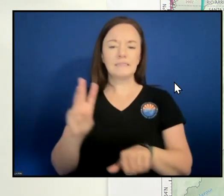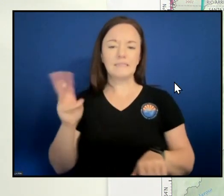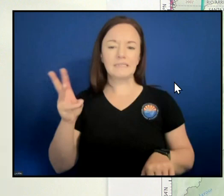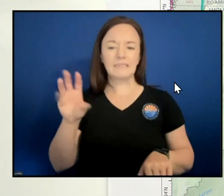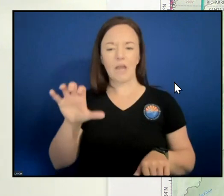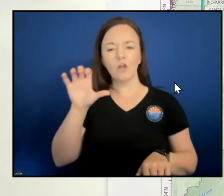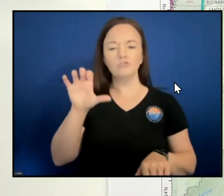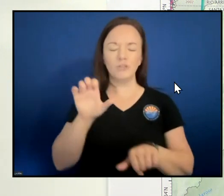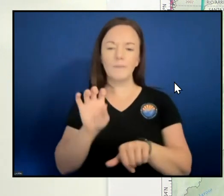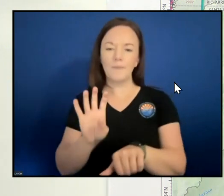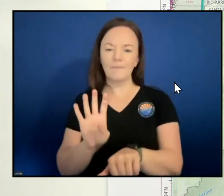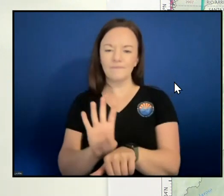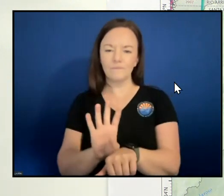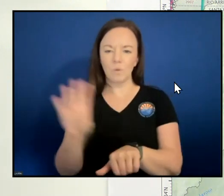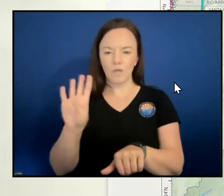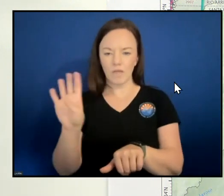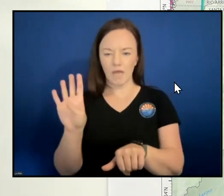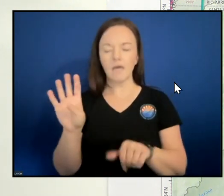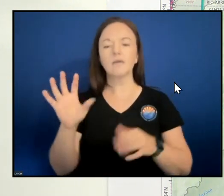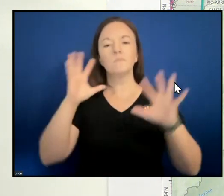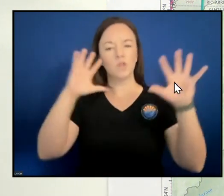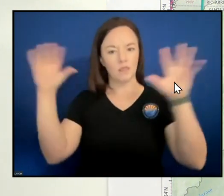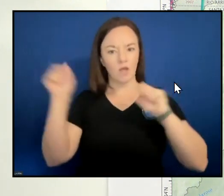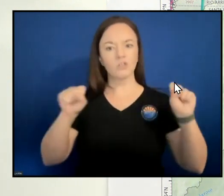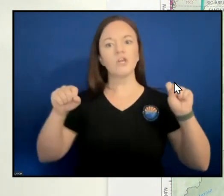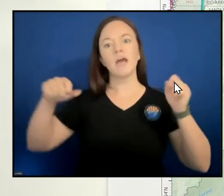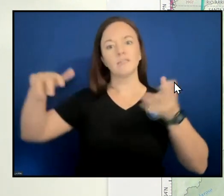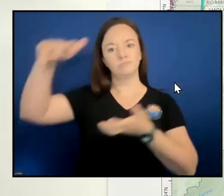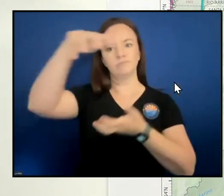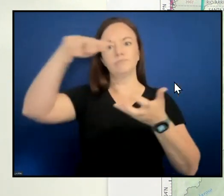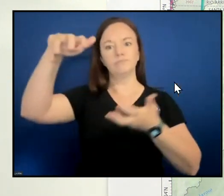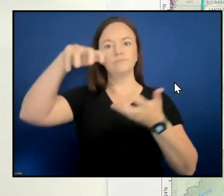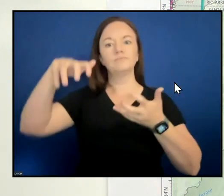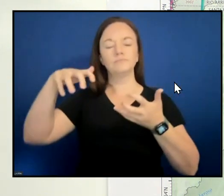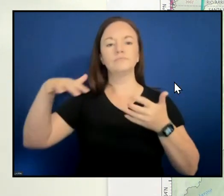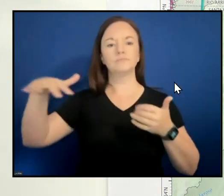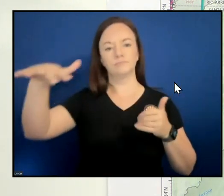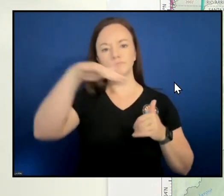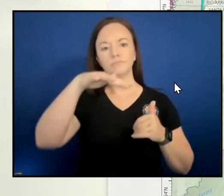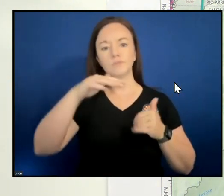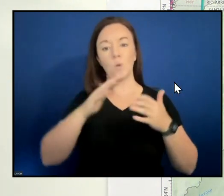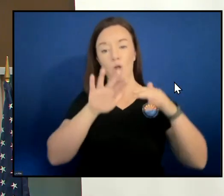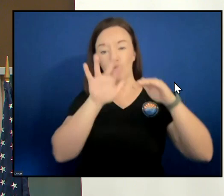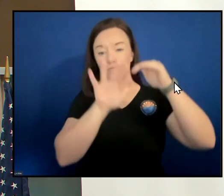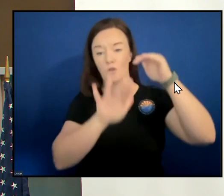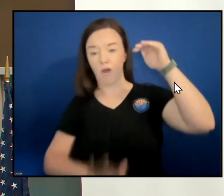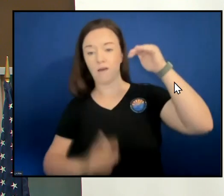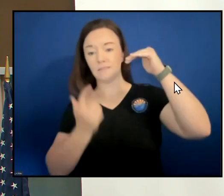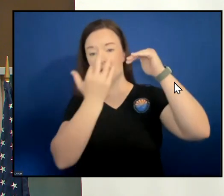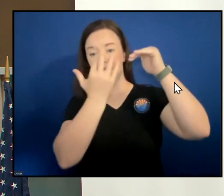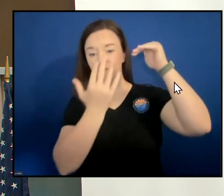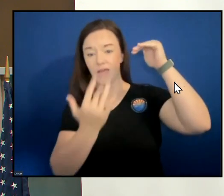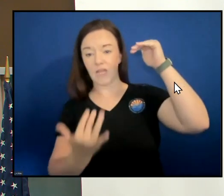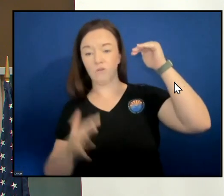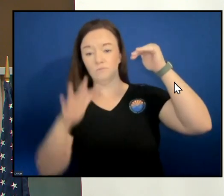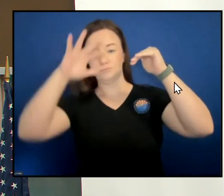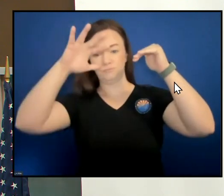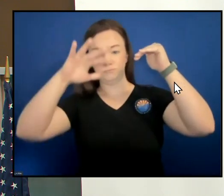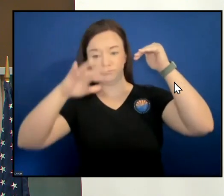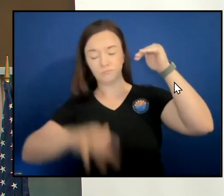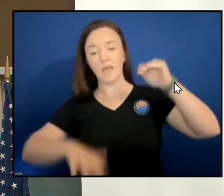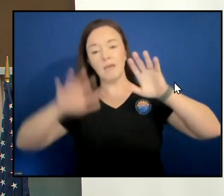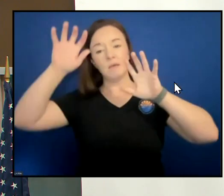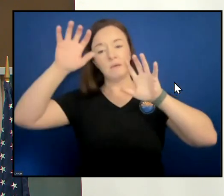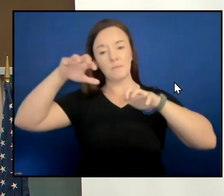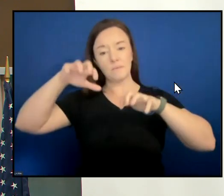over the incident. And across the fire from that time until the early morning hours, we had anywhere from a